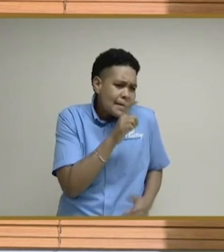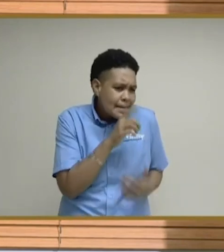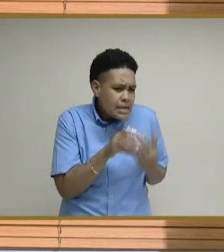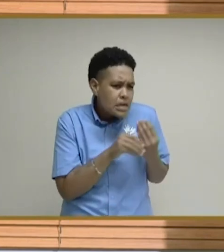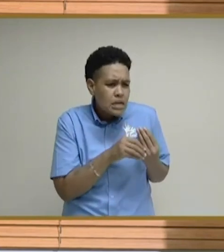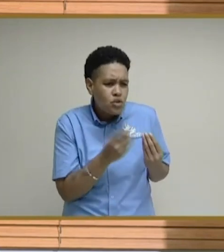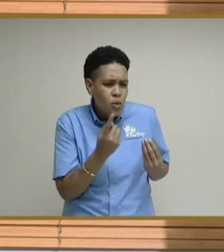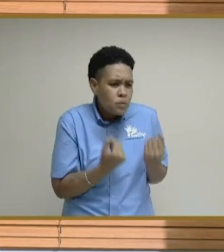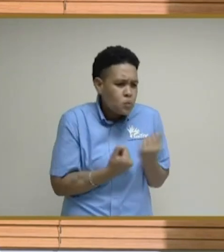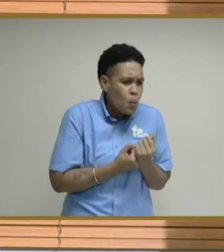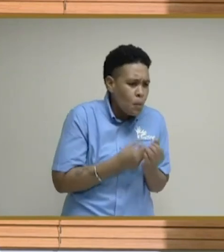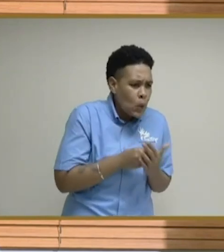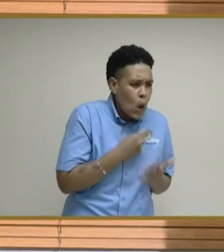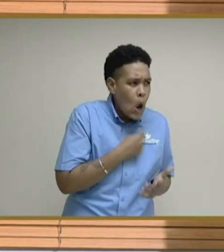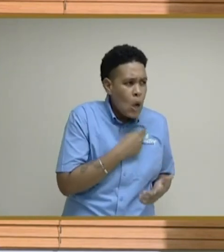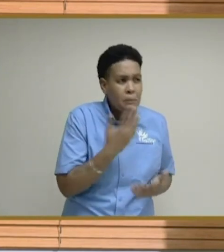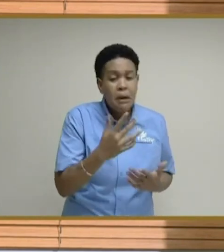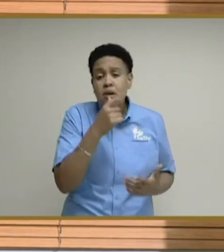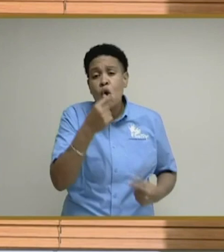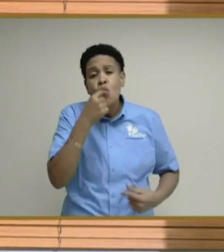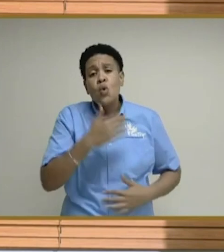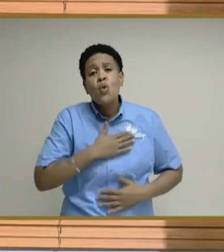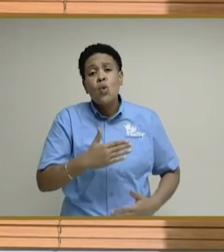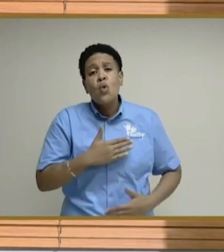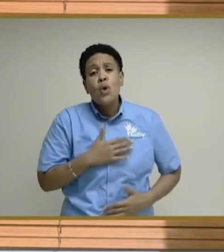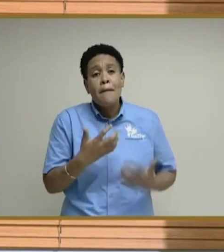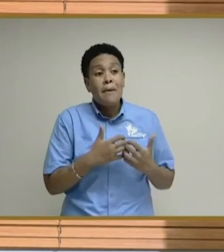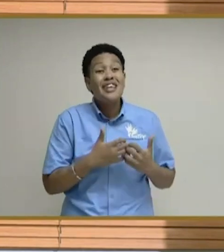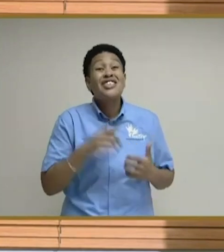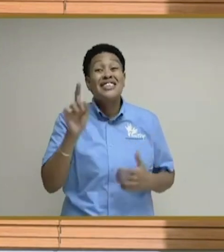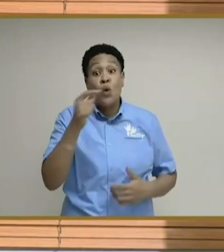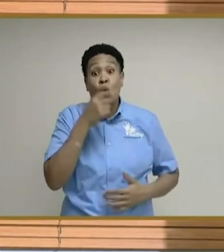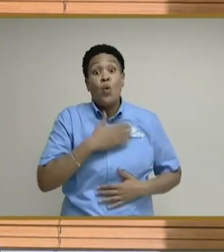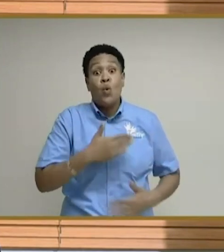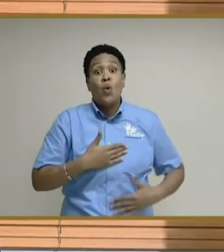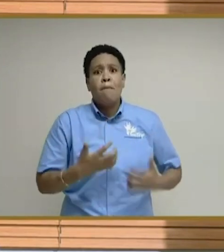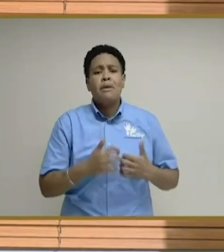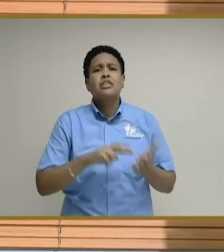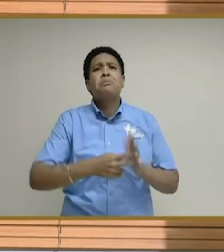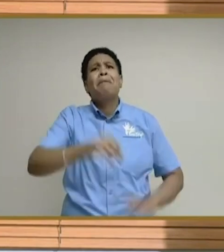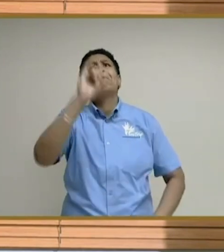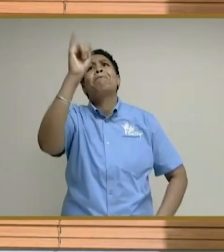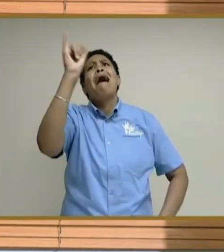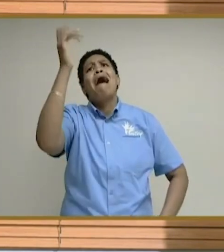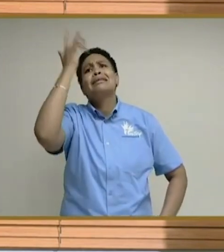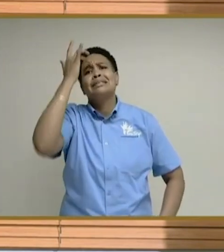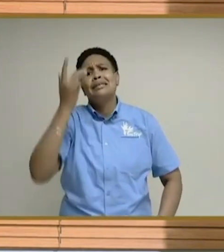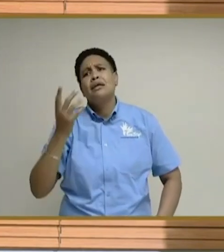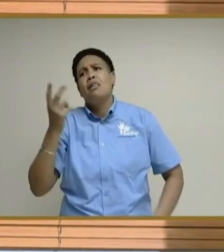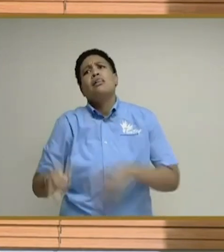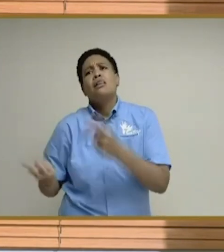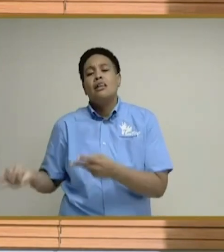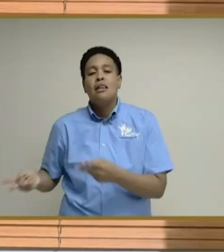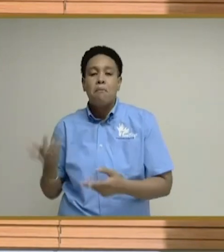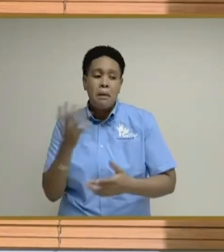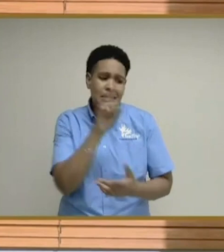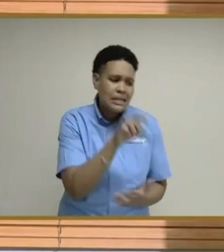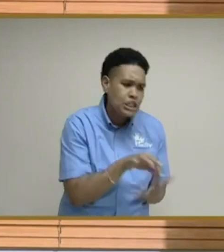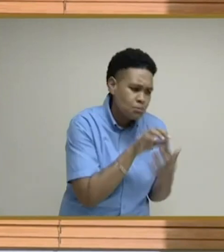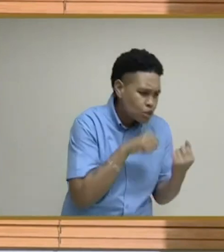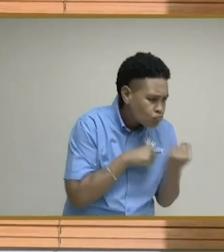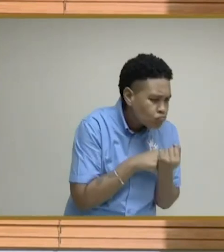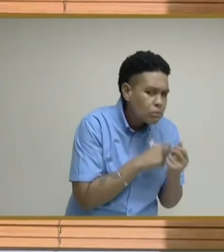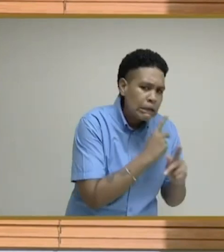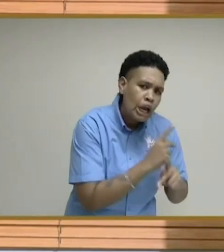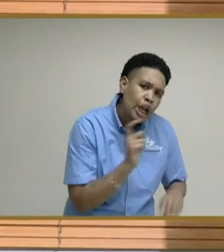a device in the hospital, not even the ventilator, because that's normally when people are critically ill and you need special care. The